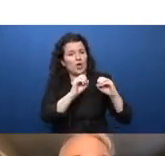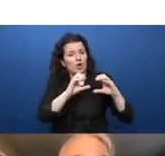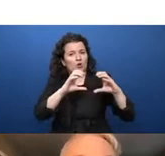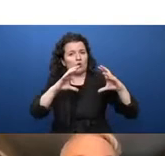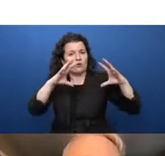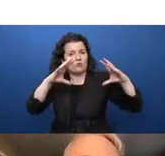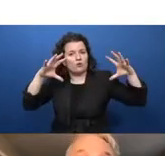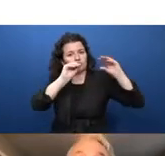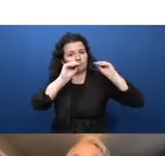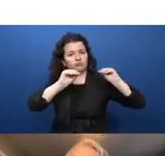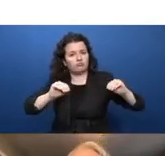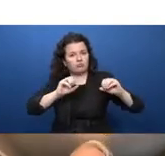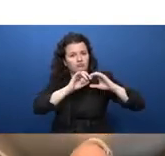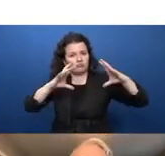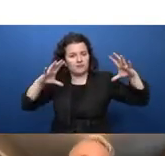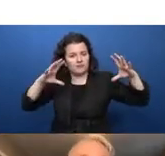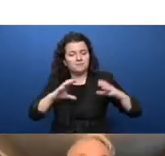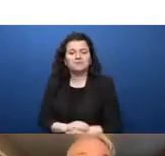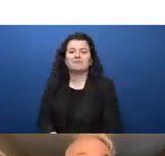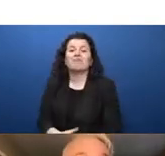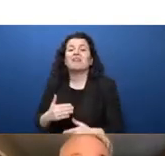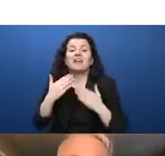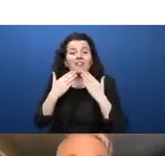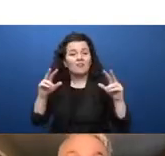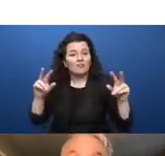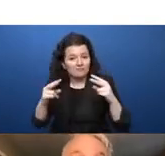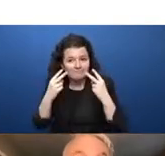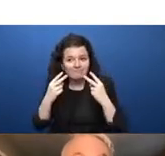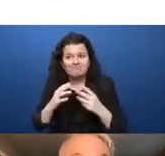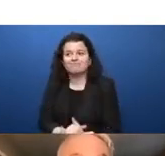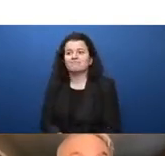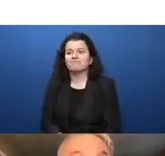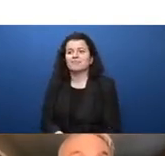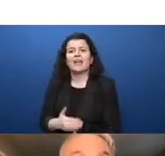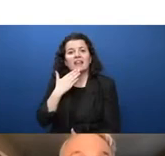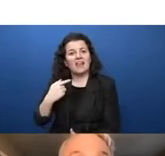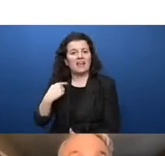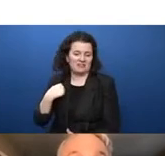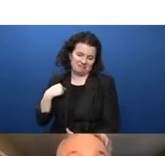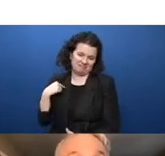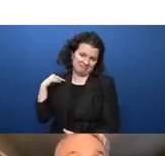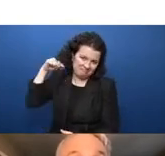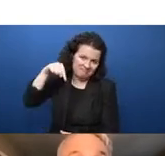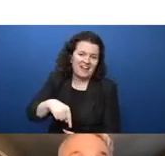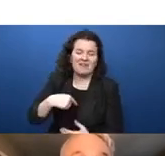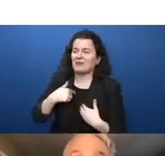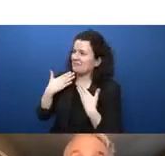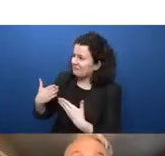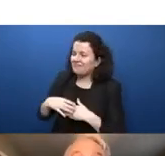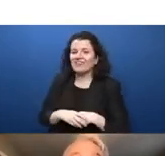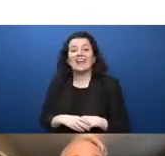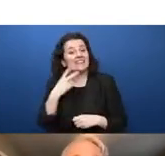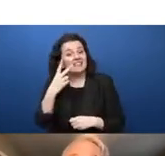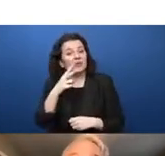thank you all for being here. Thank you for allowing me to participate and see you on April 28.